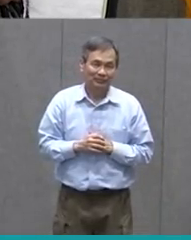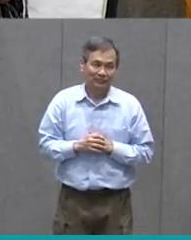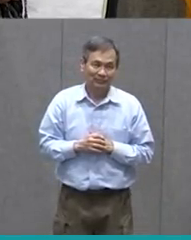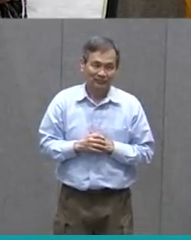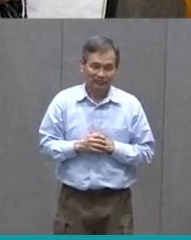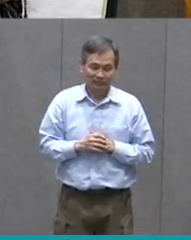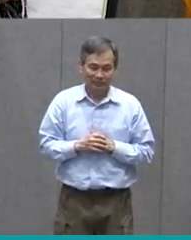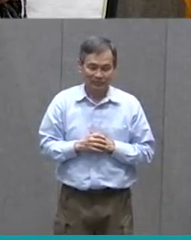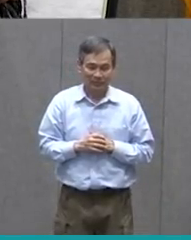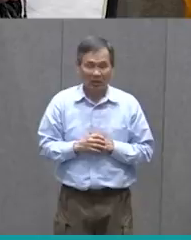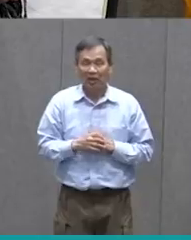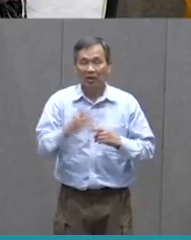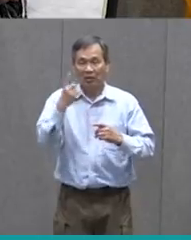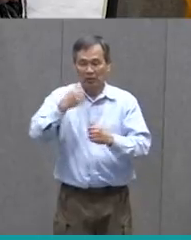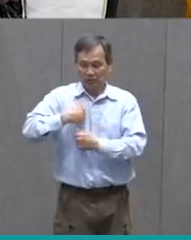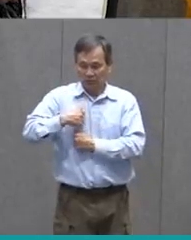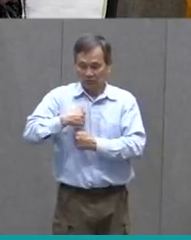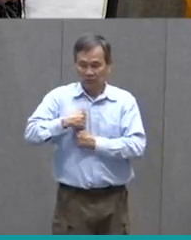And A Stormtrooper